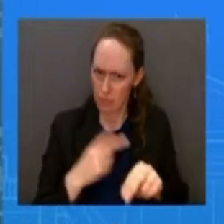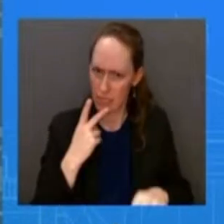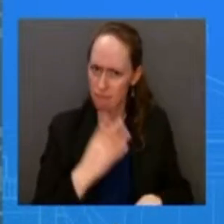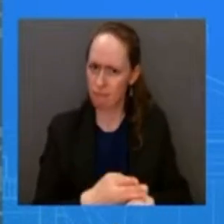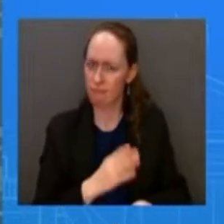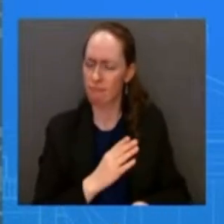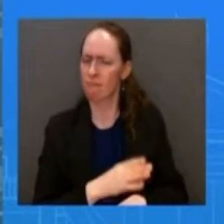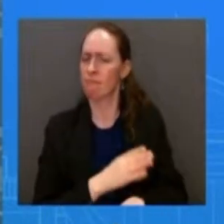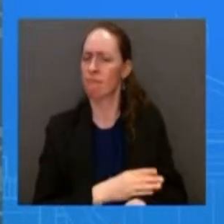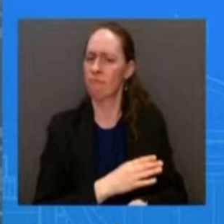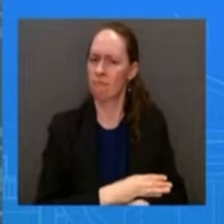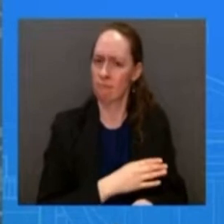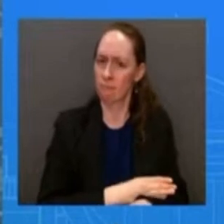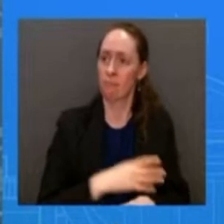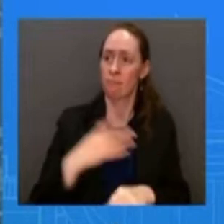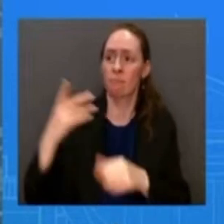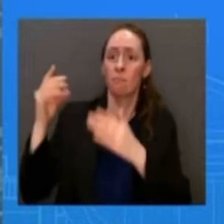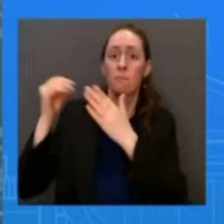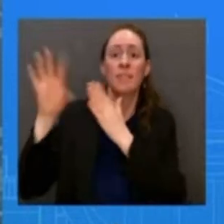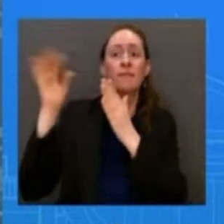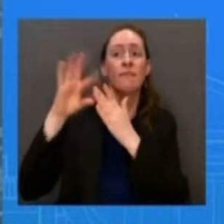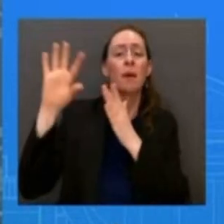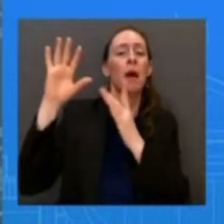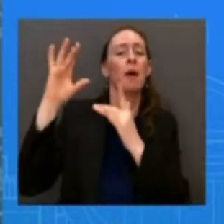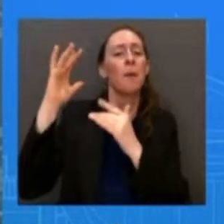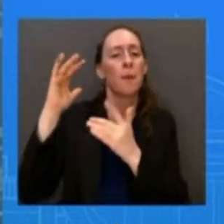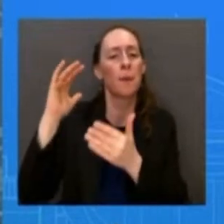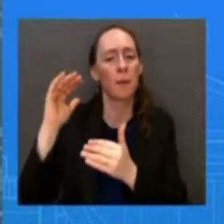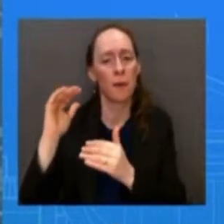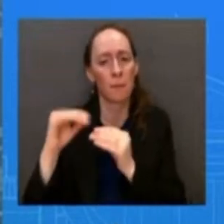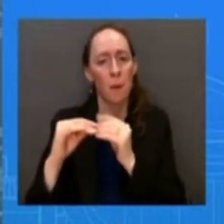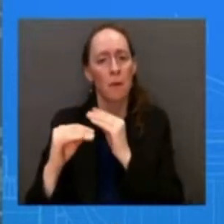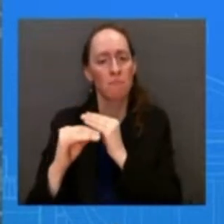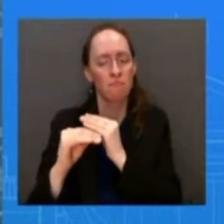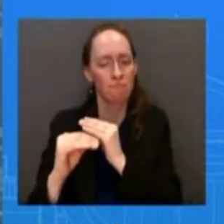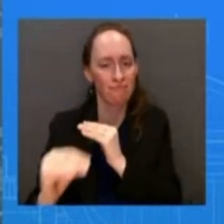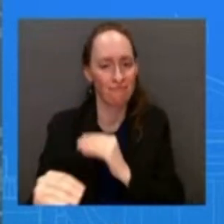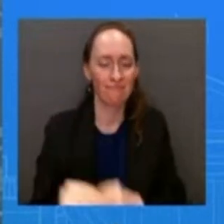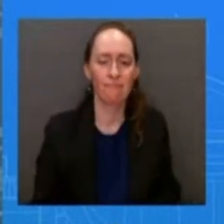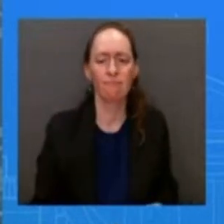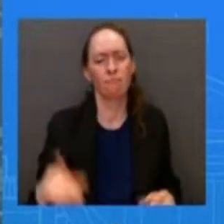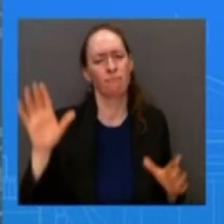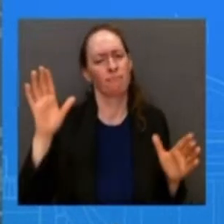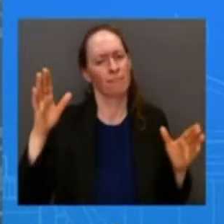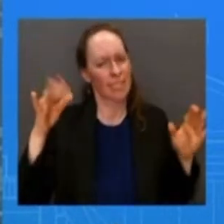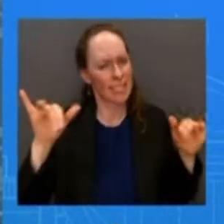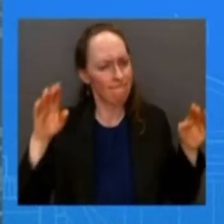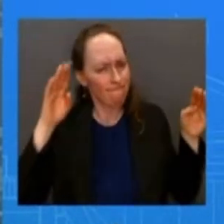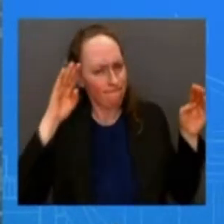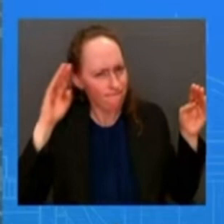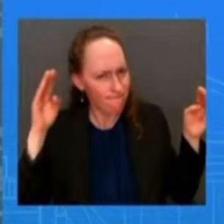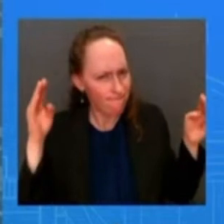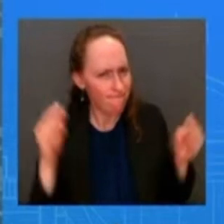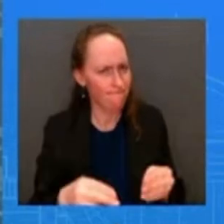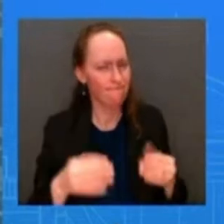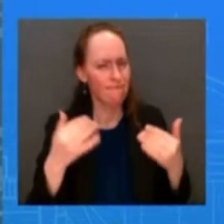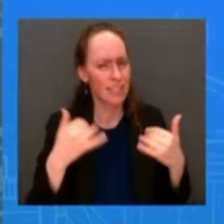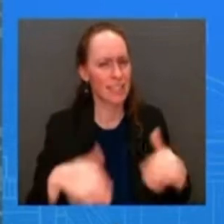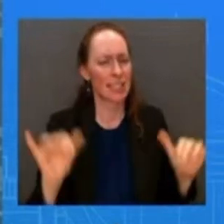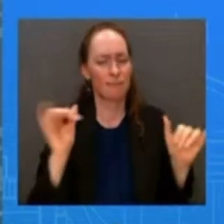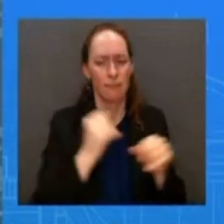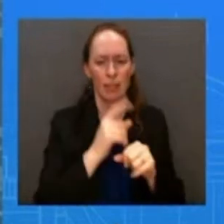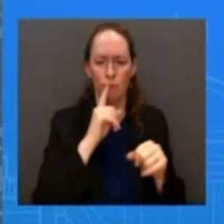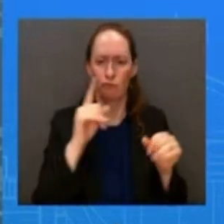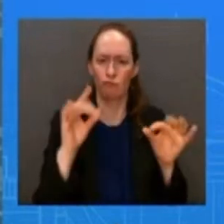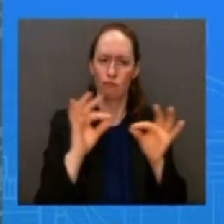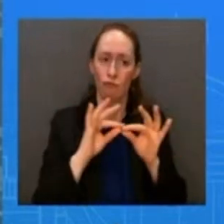unwavering focus is on continuing to lower costs for families and that's going to be our focus we're going to continue to do that that's why the inflation reduction act